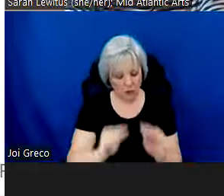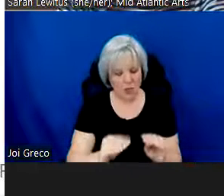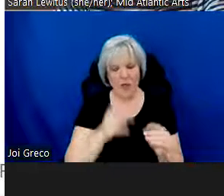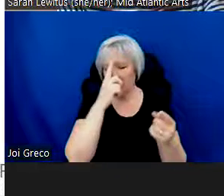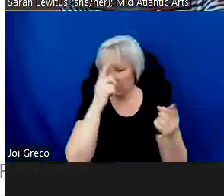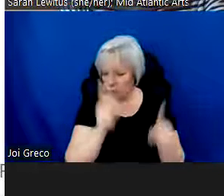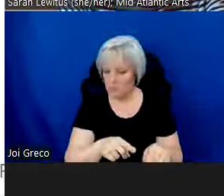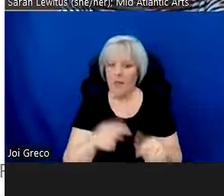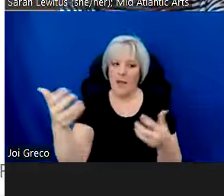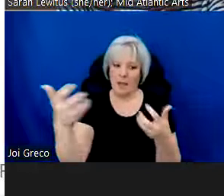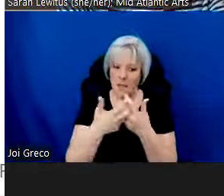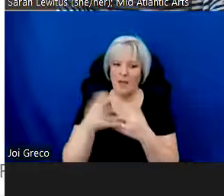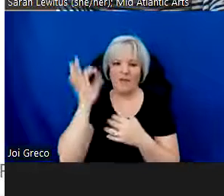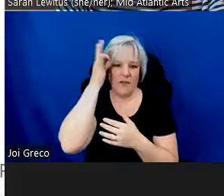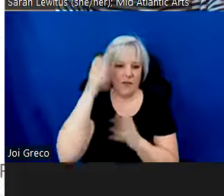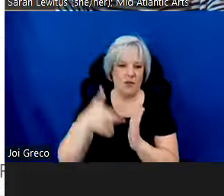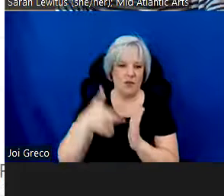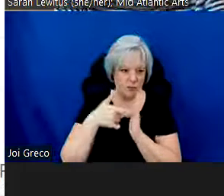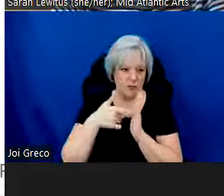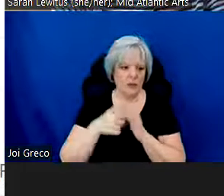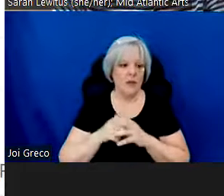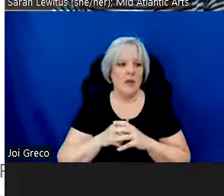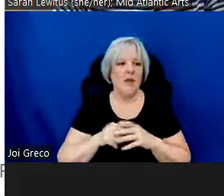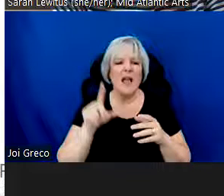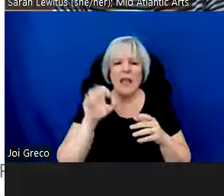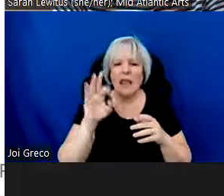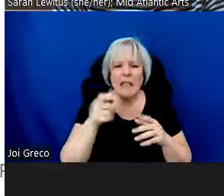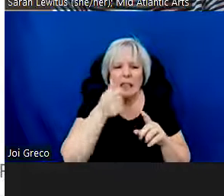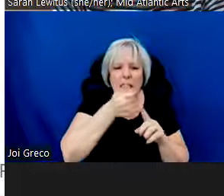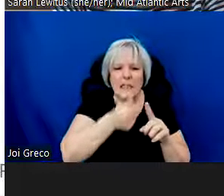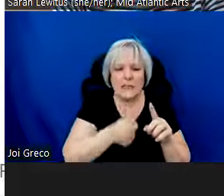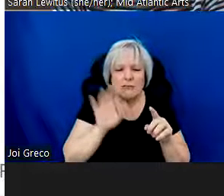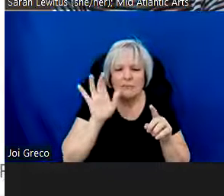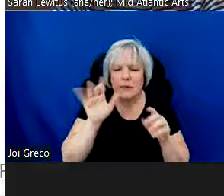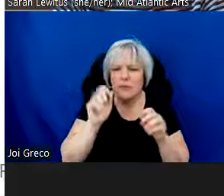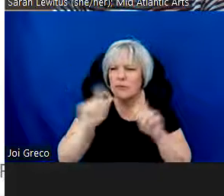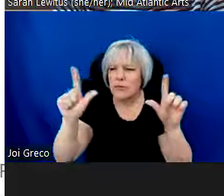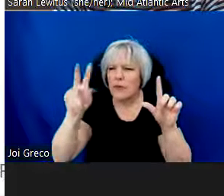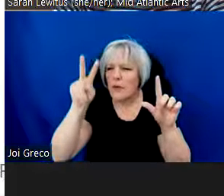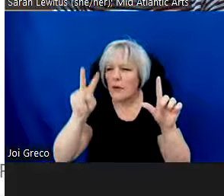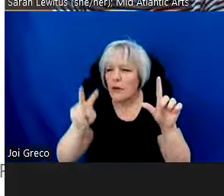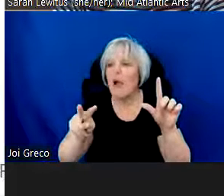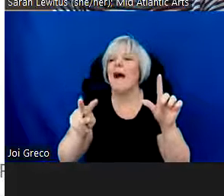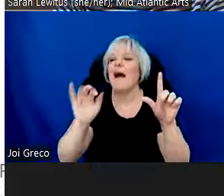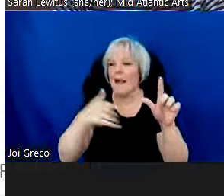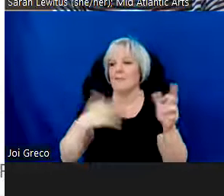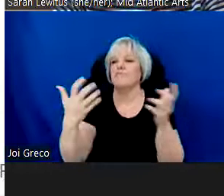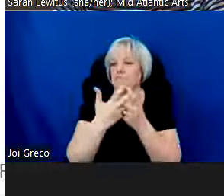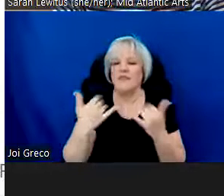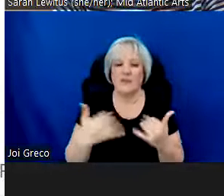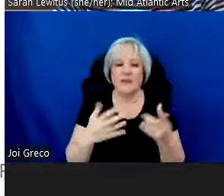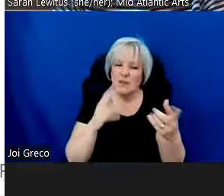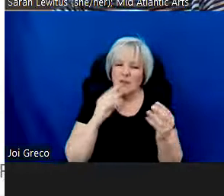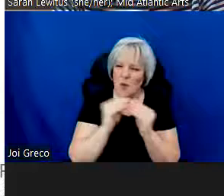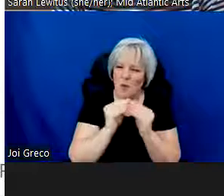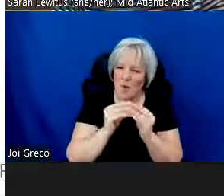regulations that are listed here. There are links to each one directly in the application if you'd like to learn more. Make